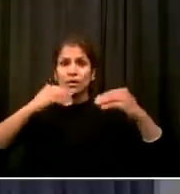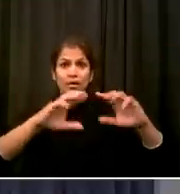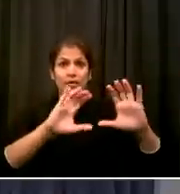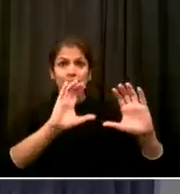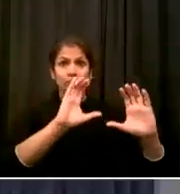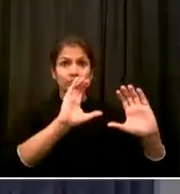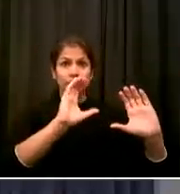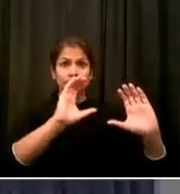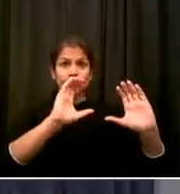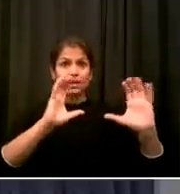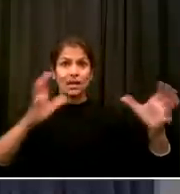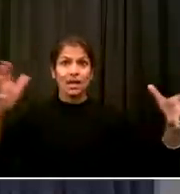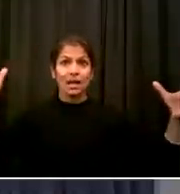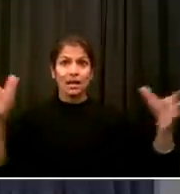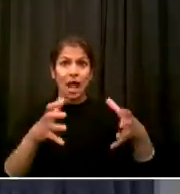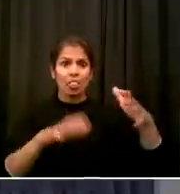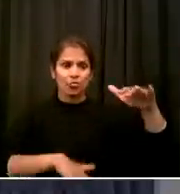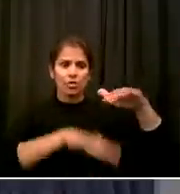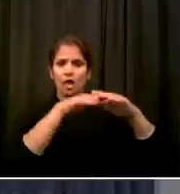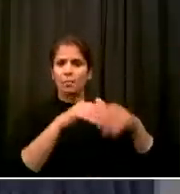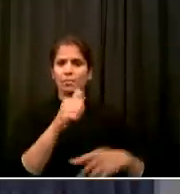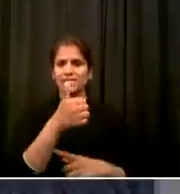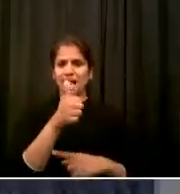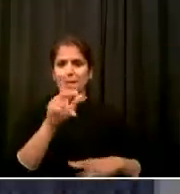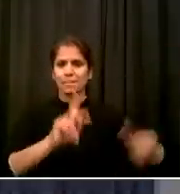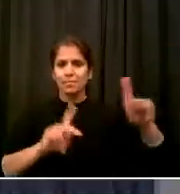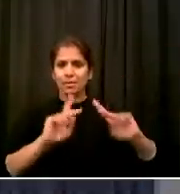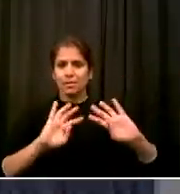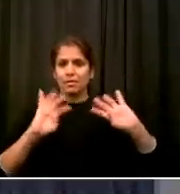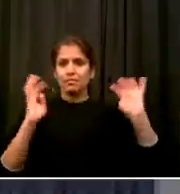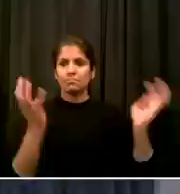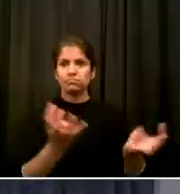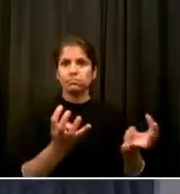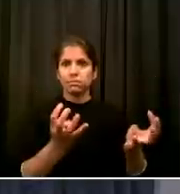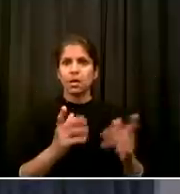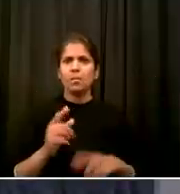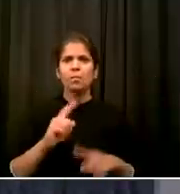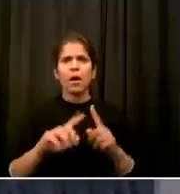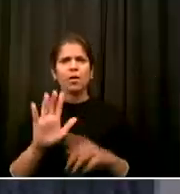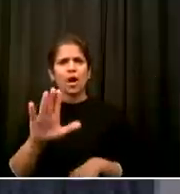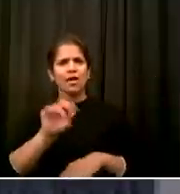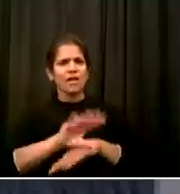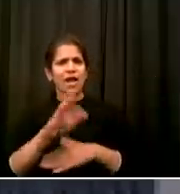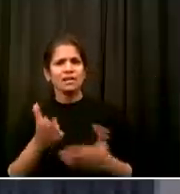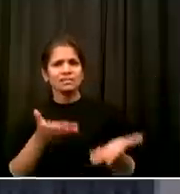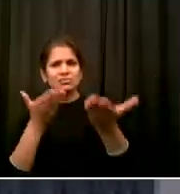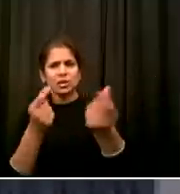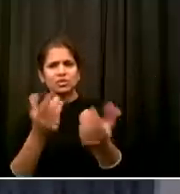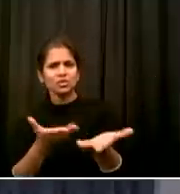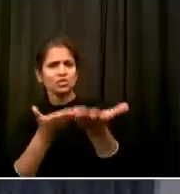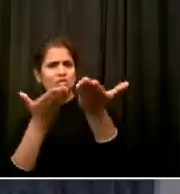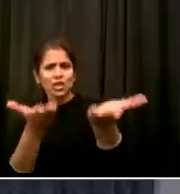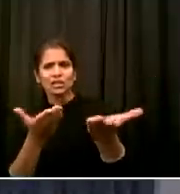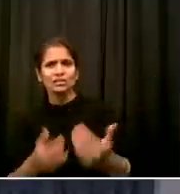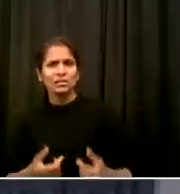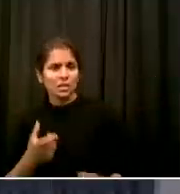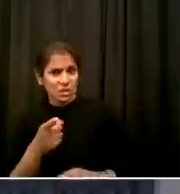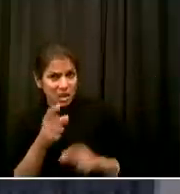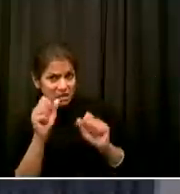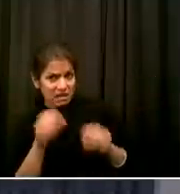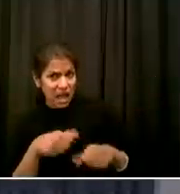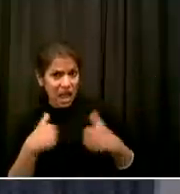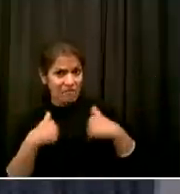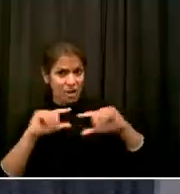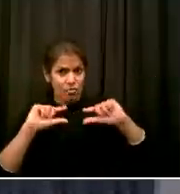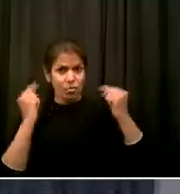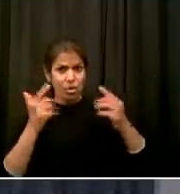point to get together with a few of your friends and go out and eat at an outdoor restaurant? Is that something you would advise people to do? Or is